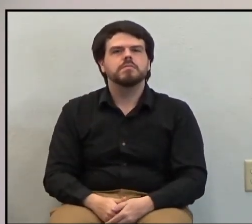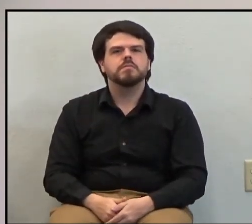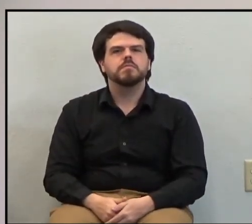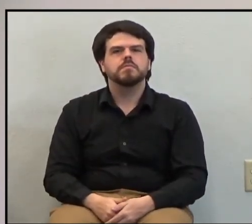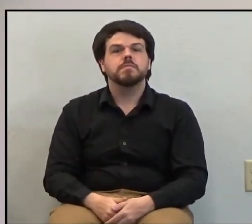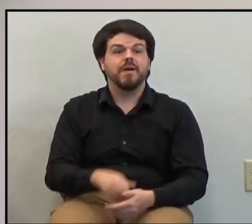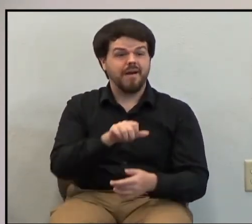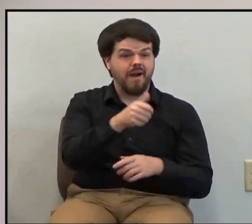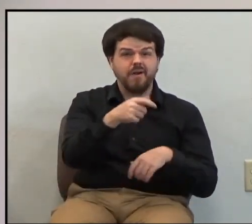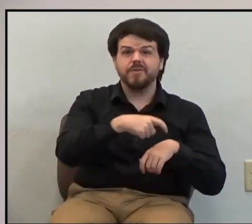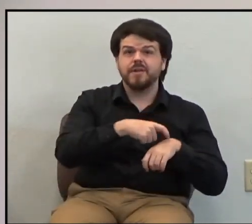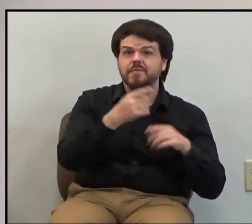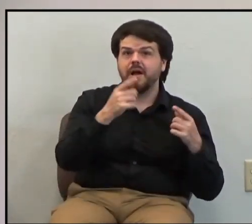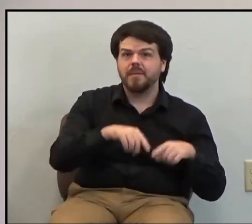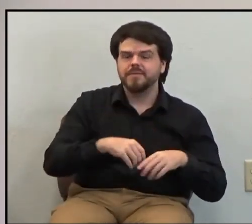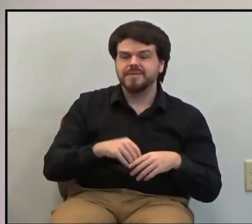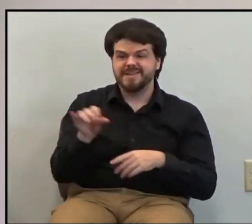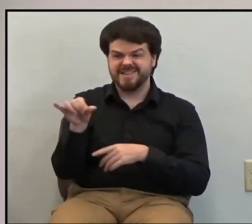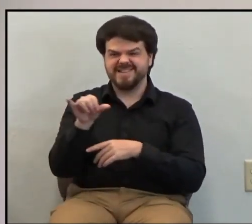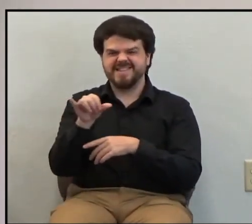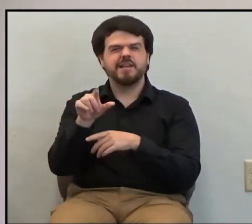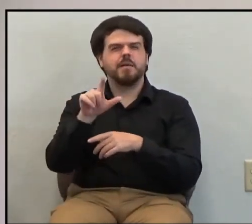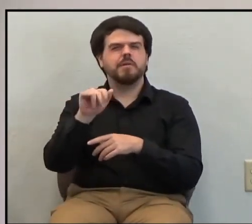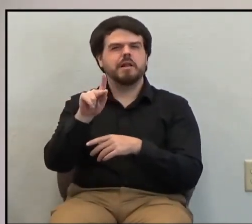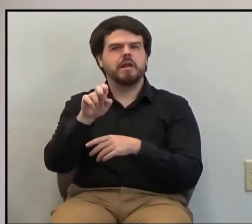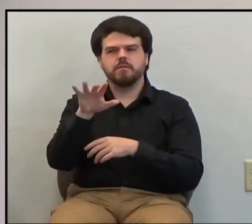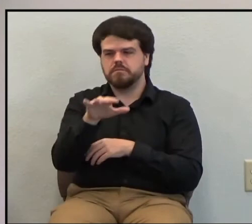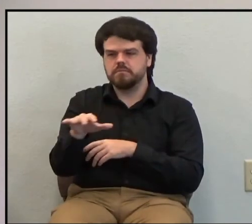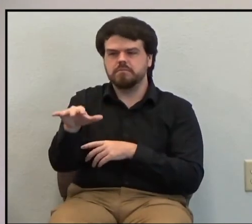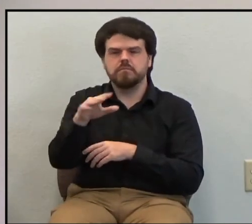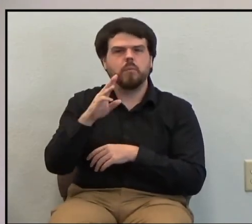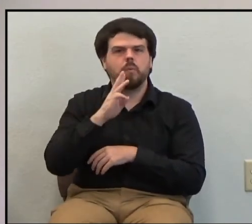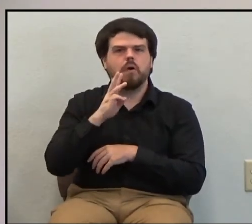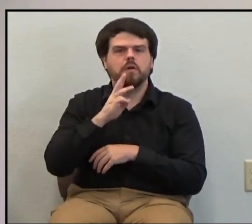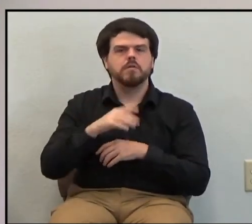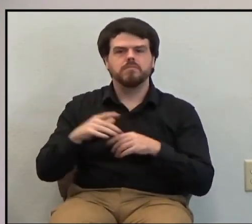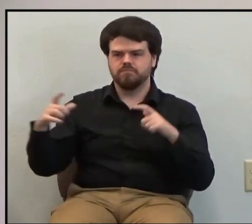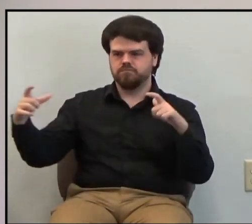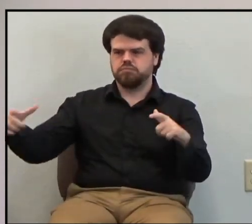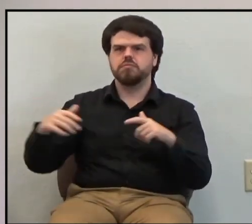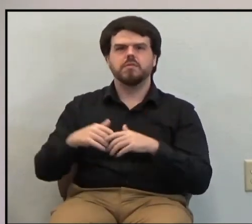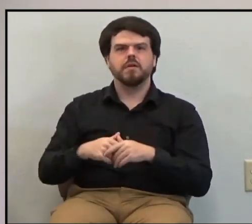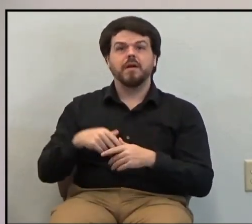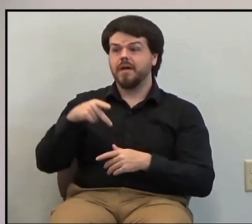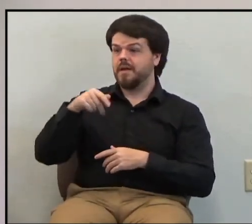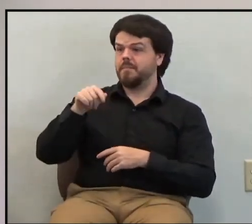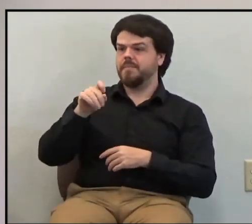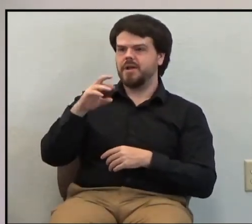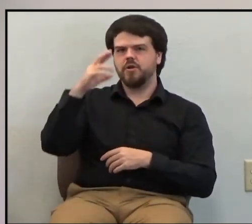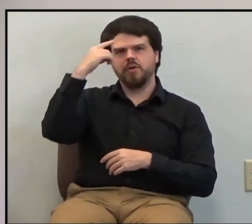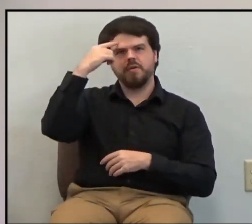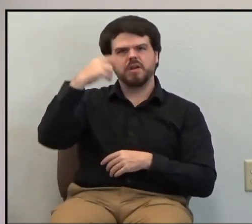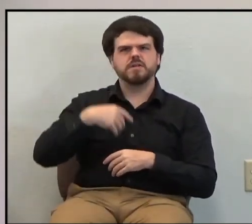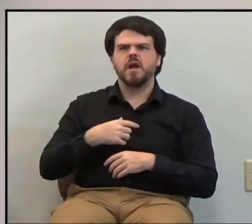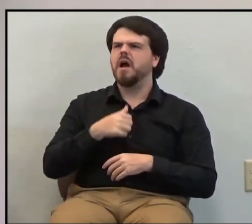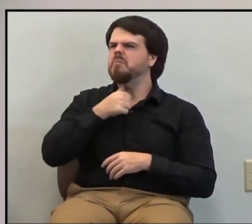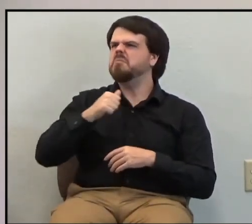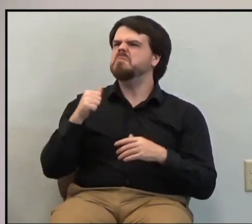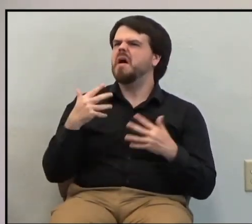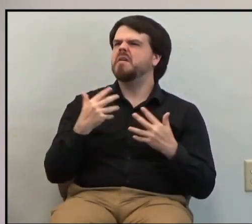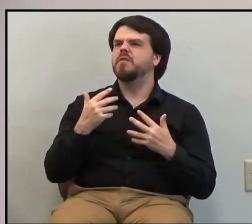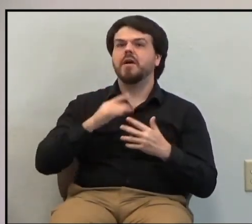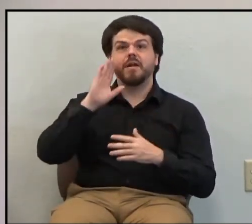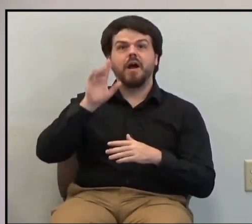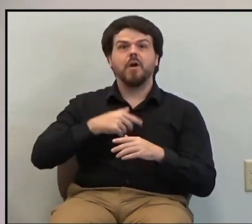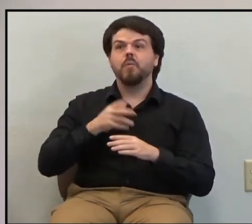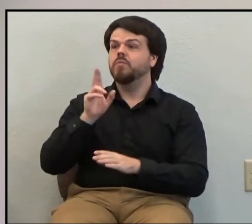Another time they're out on the same lake and Peter says, I can be like Christ, I'm not afraid, I'm going to walk on the